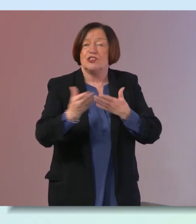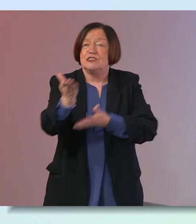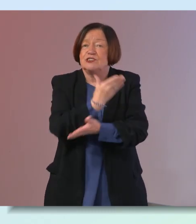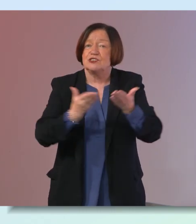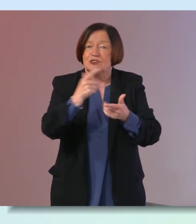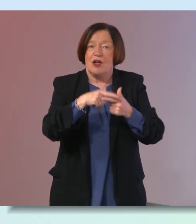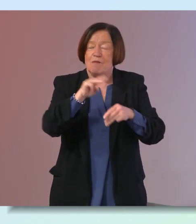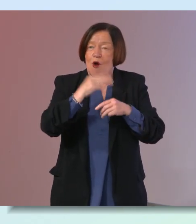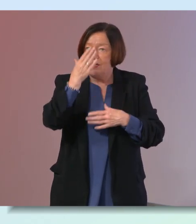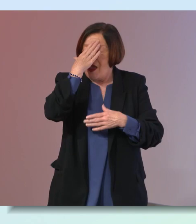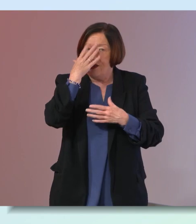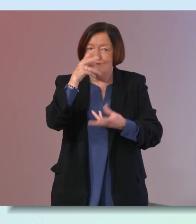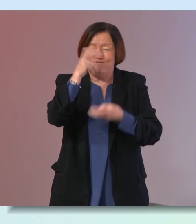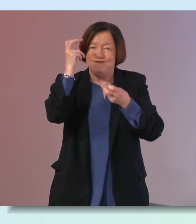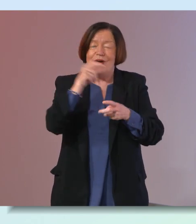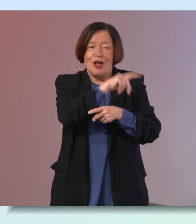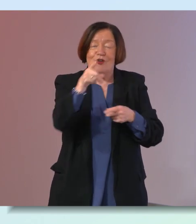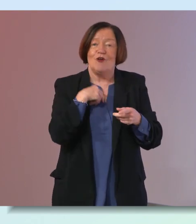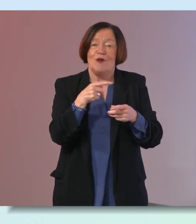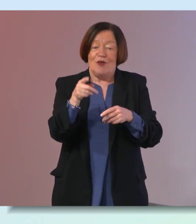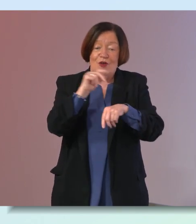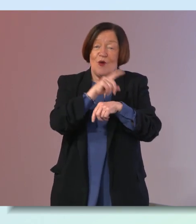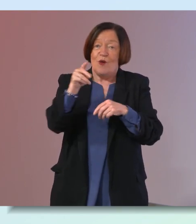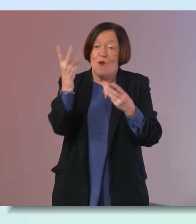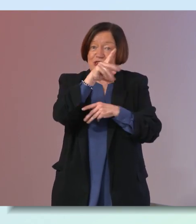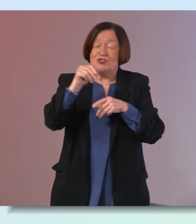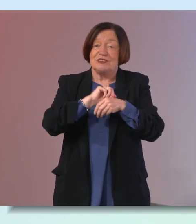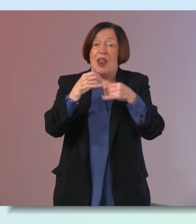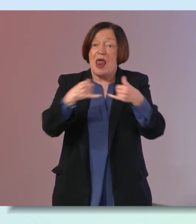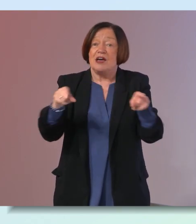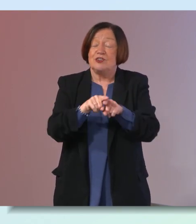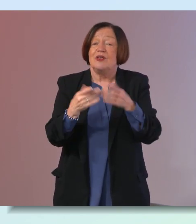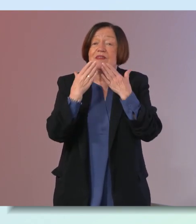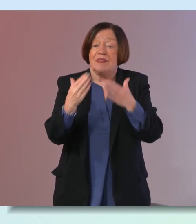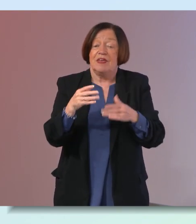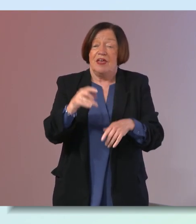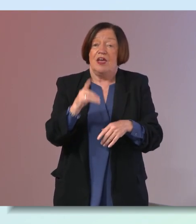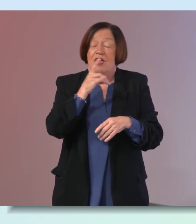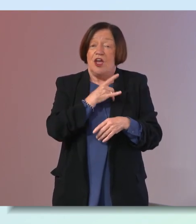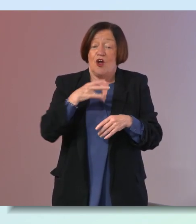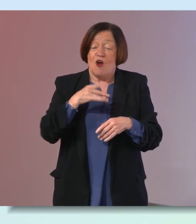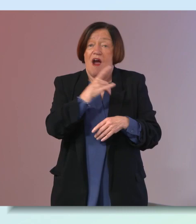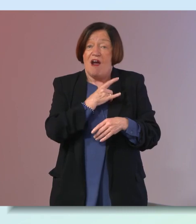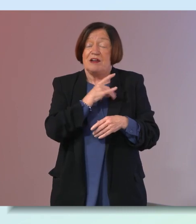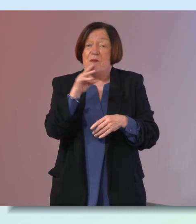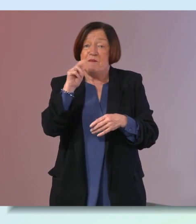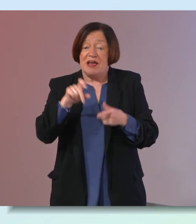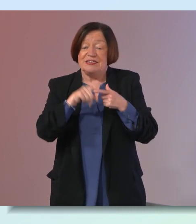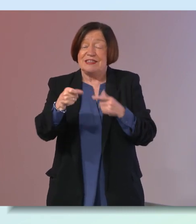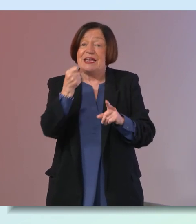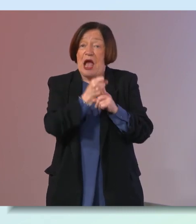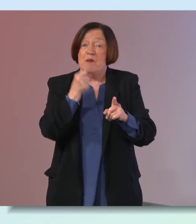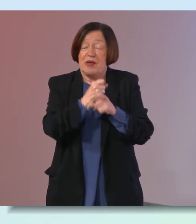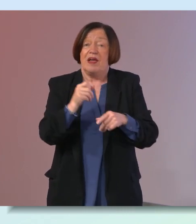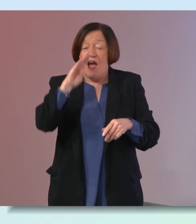enlightenment today and for all of you joining us online as well thank you very very much her heart matters hashtag her heart matters is the campaign